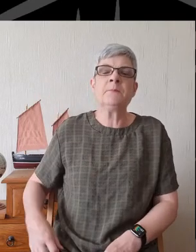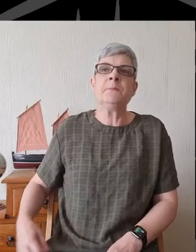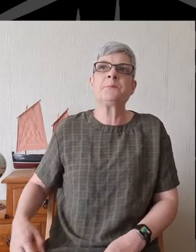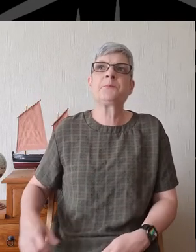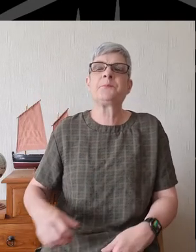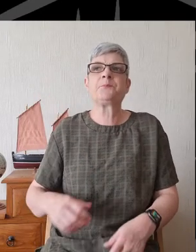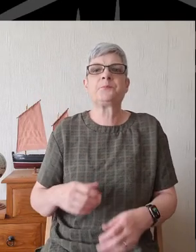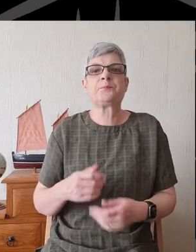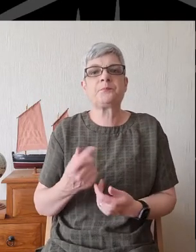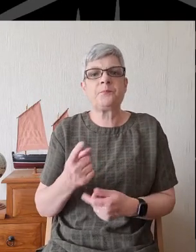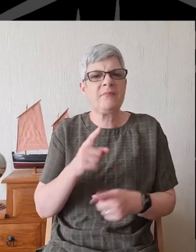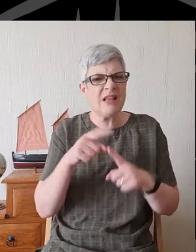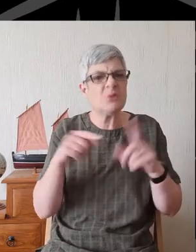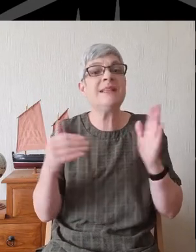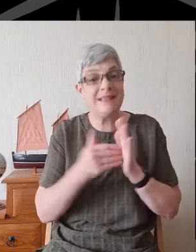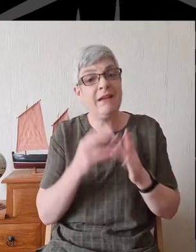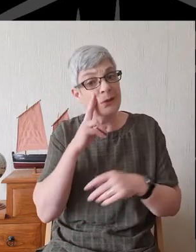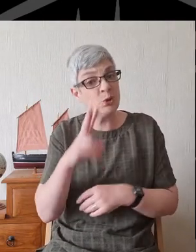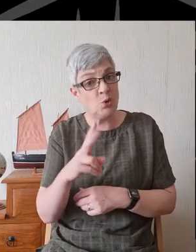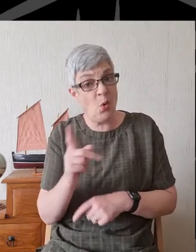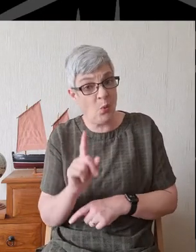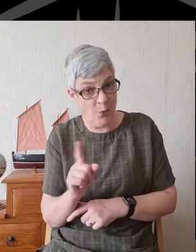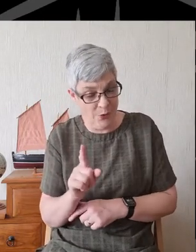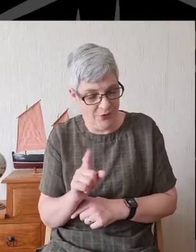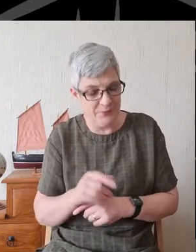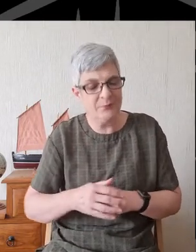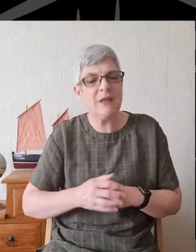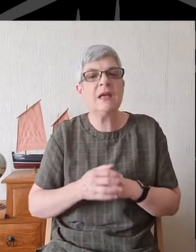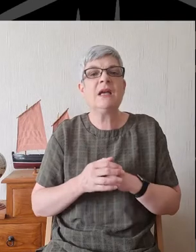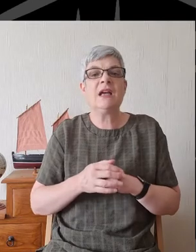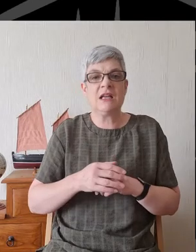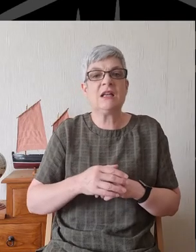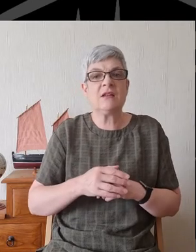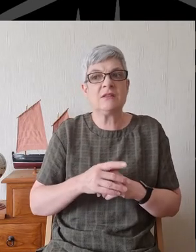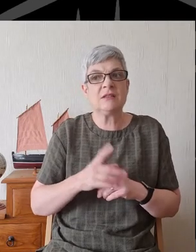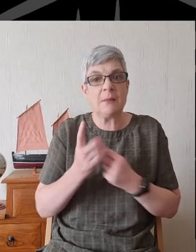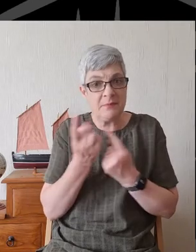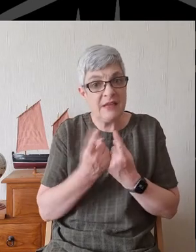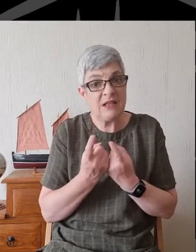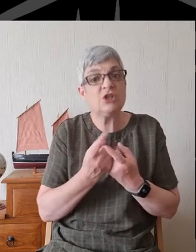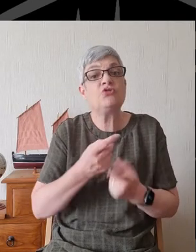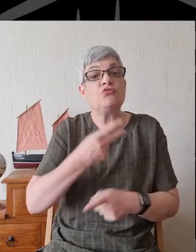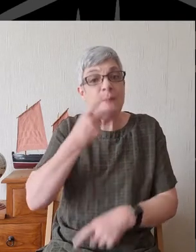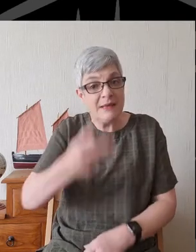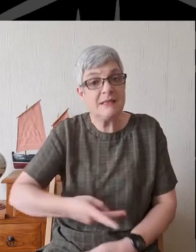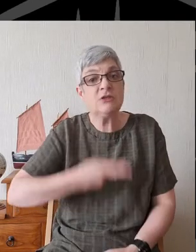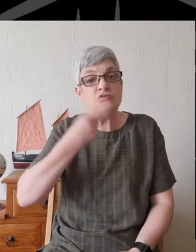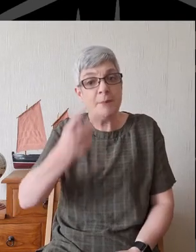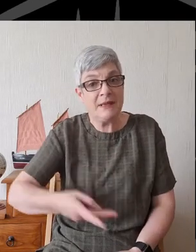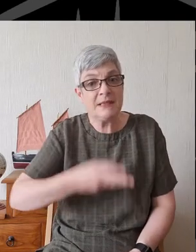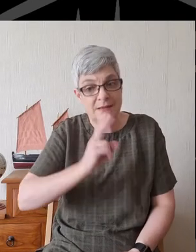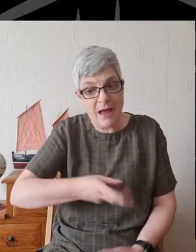You see, what Ezekiel has seen here has been repeated countless numbers of times.